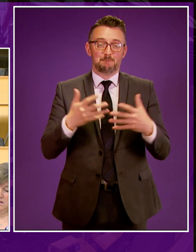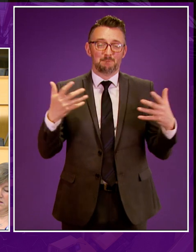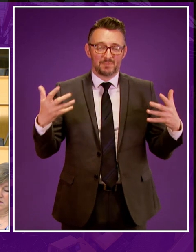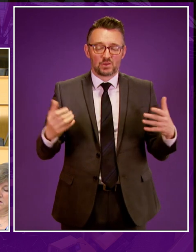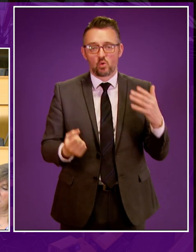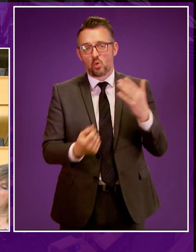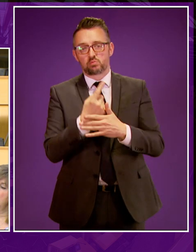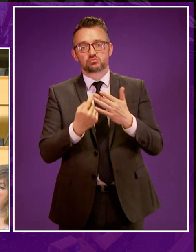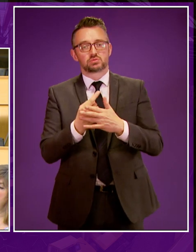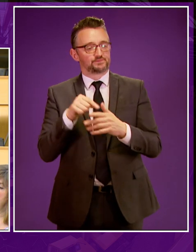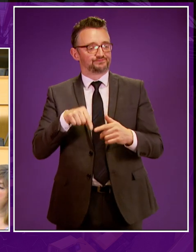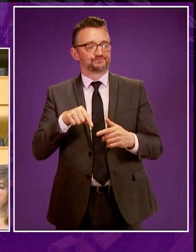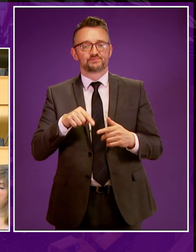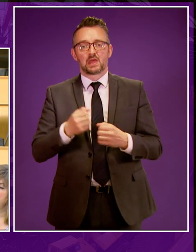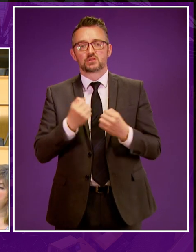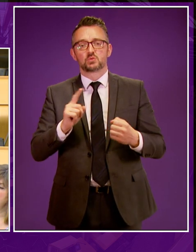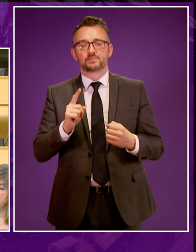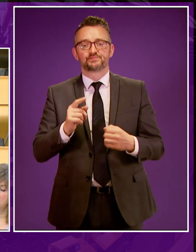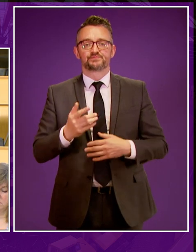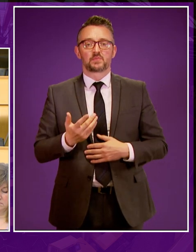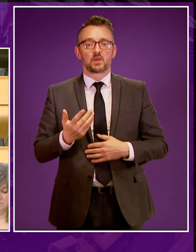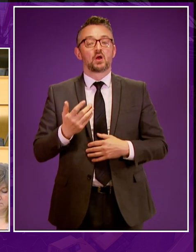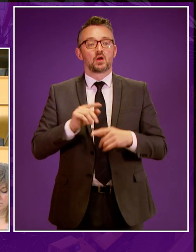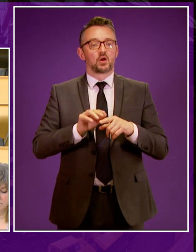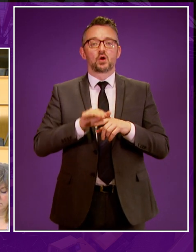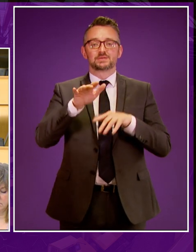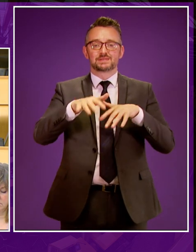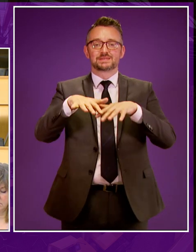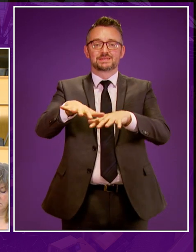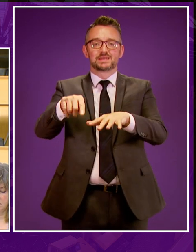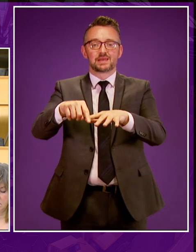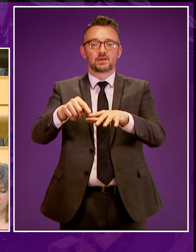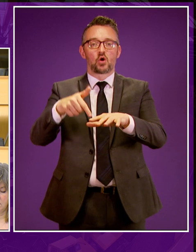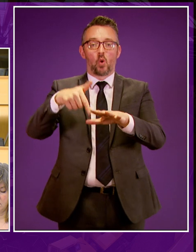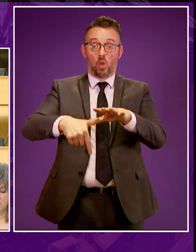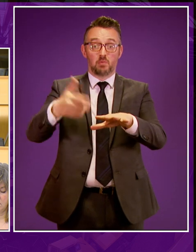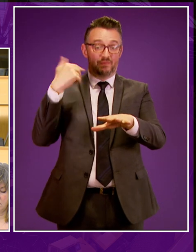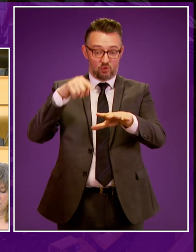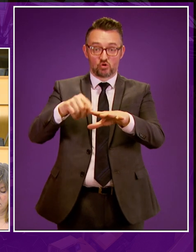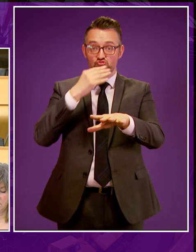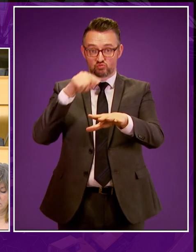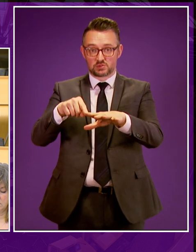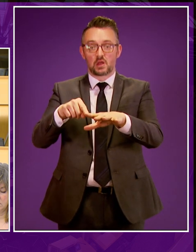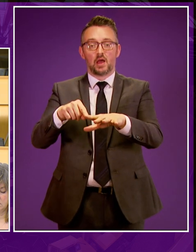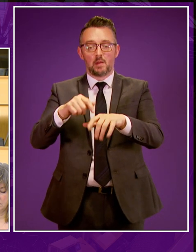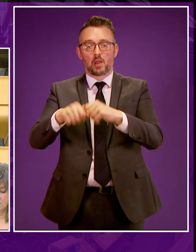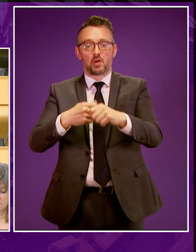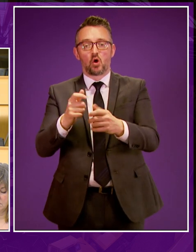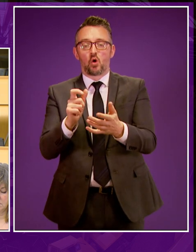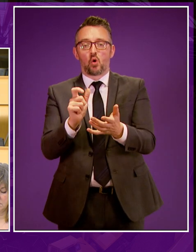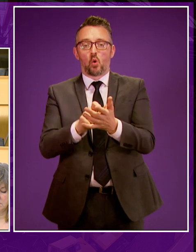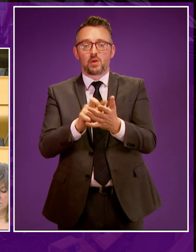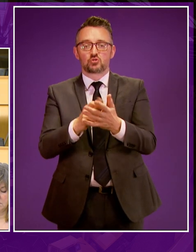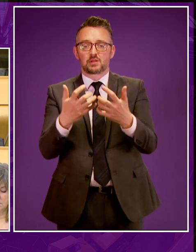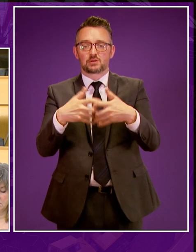opportunities in energy are in building on the offshore oil and gas expertise of the past to commercialise the offshore renewable